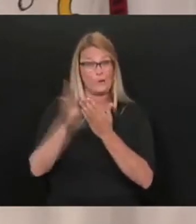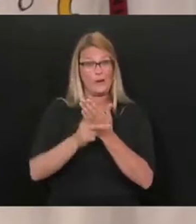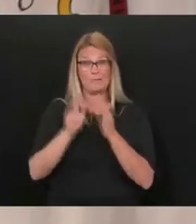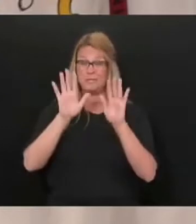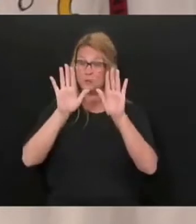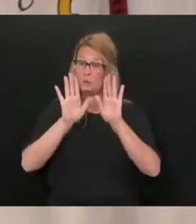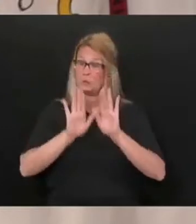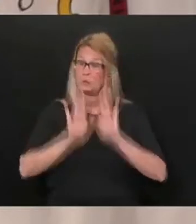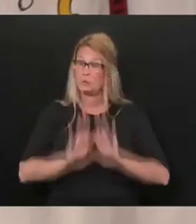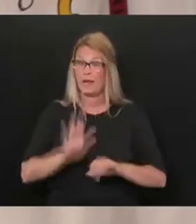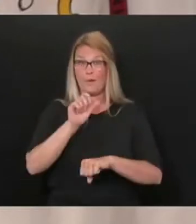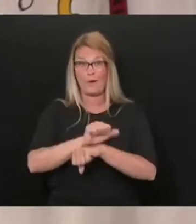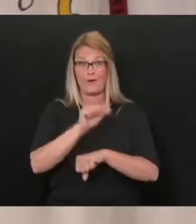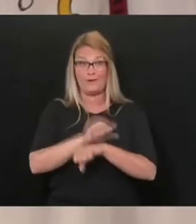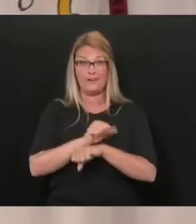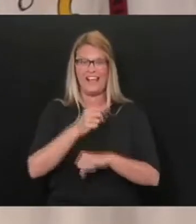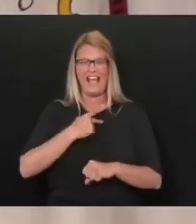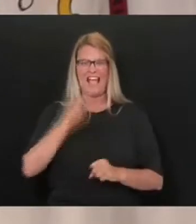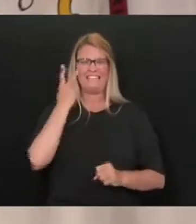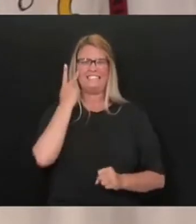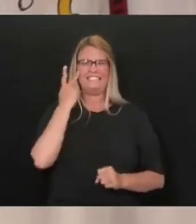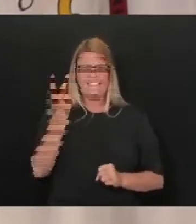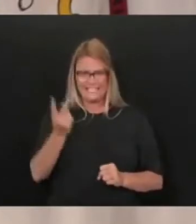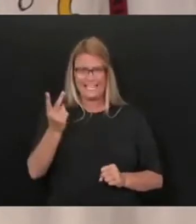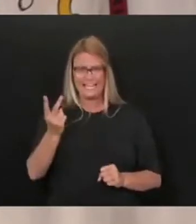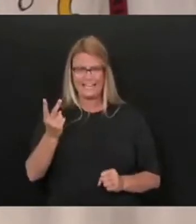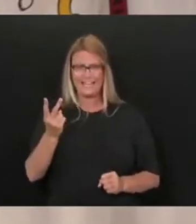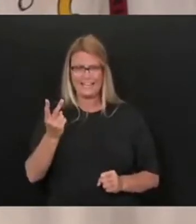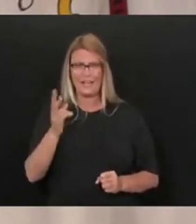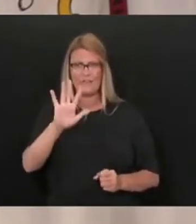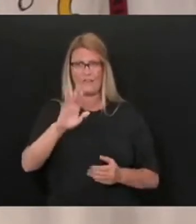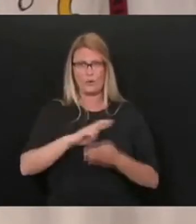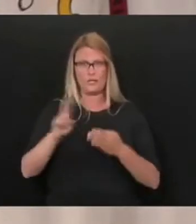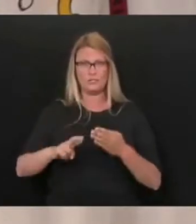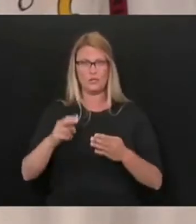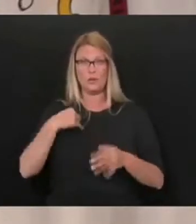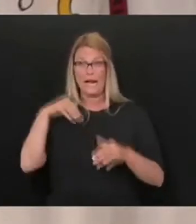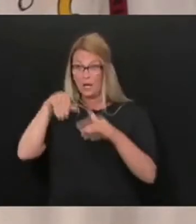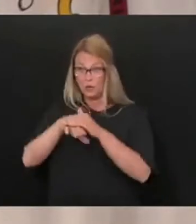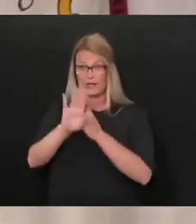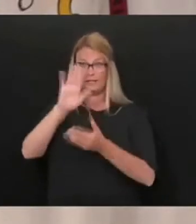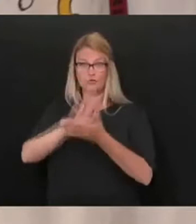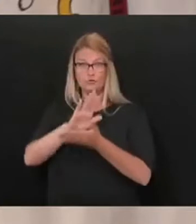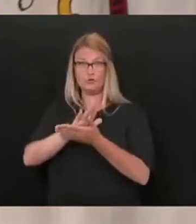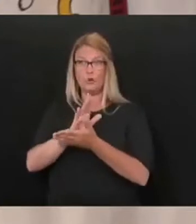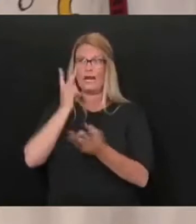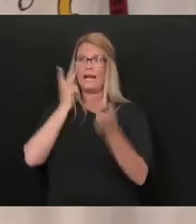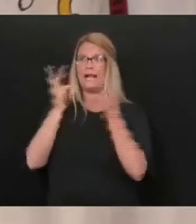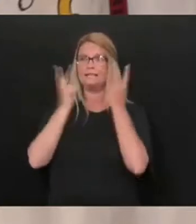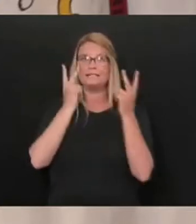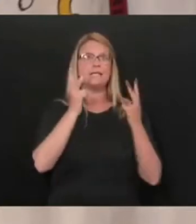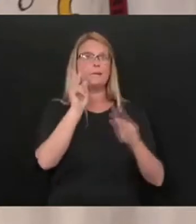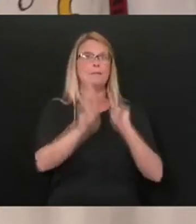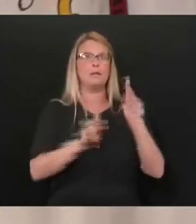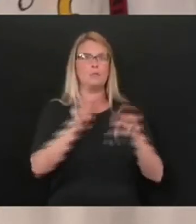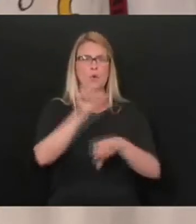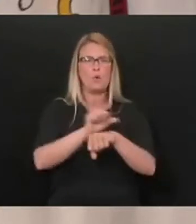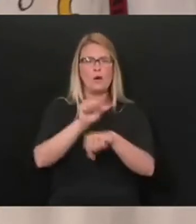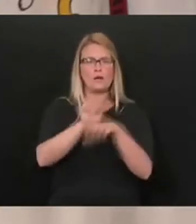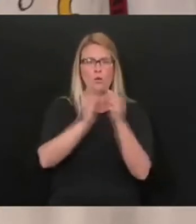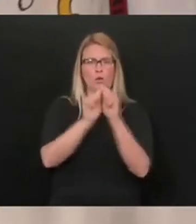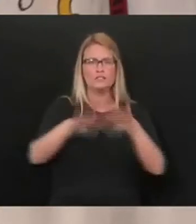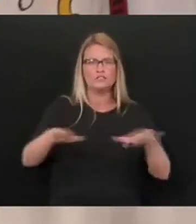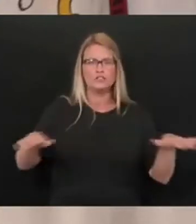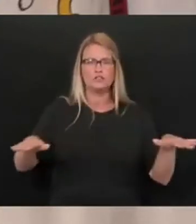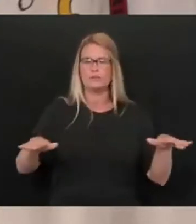see it absolutely because every time I'm in a school and I see these people that are working with these kids, I